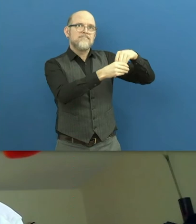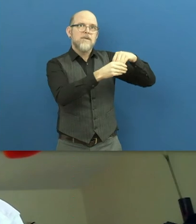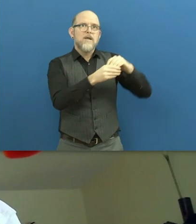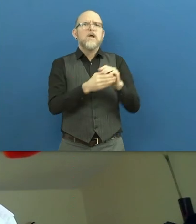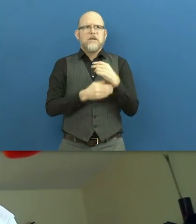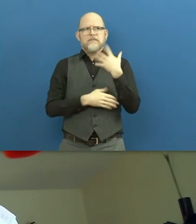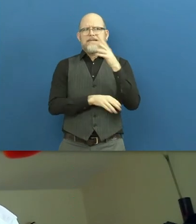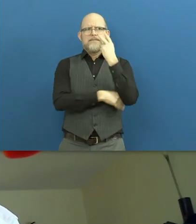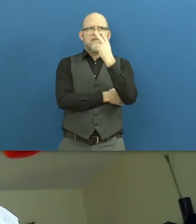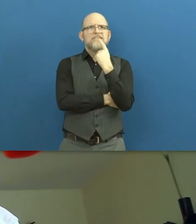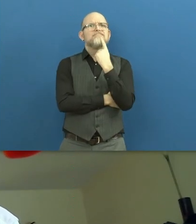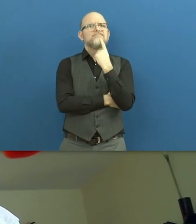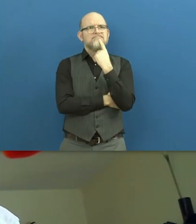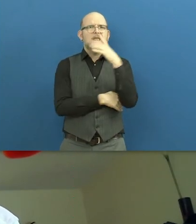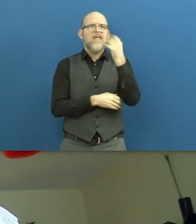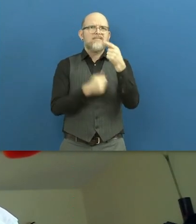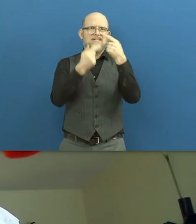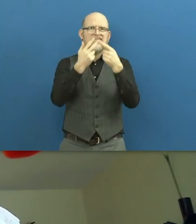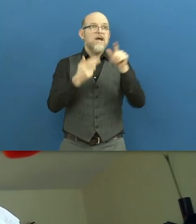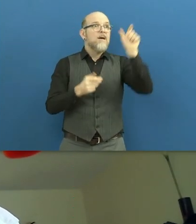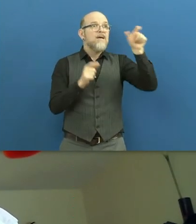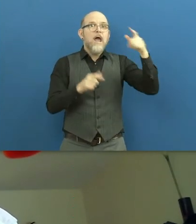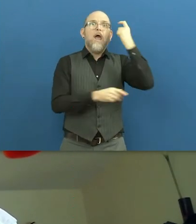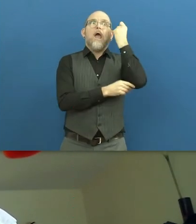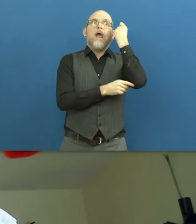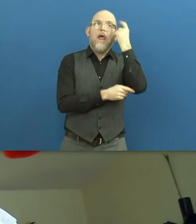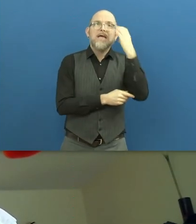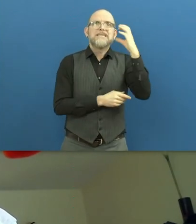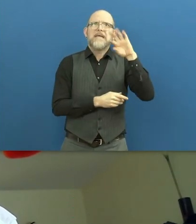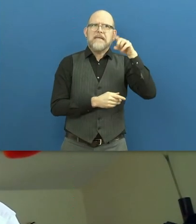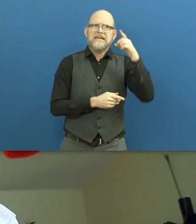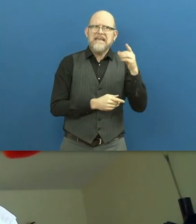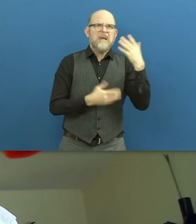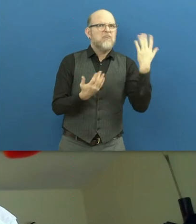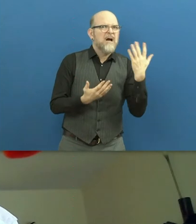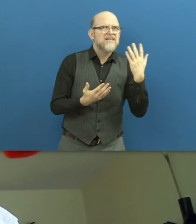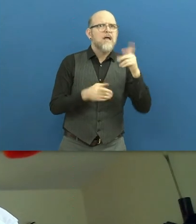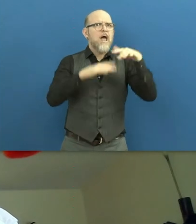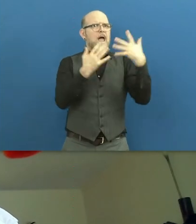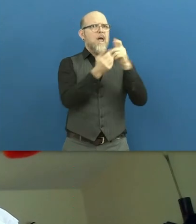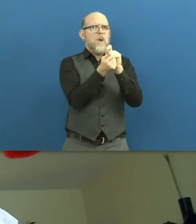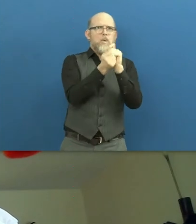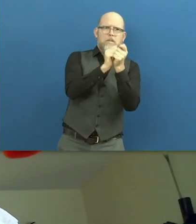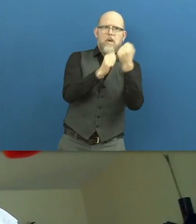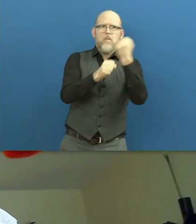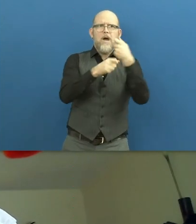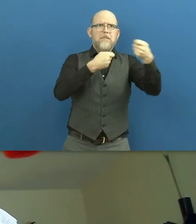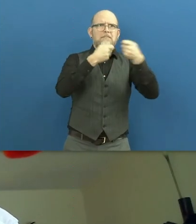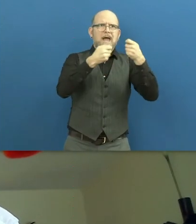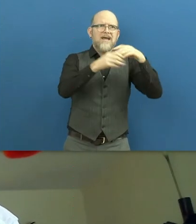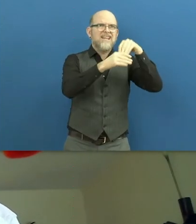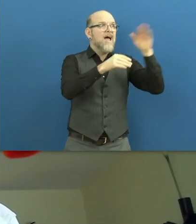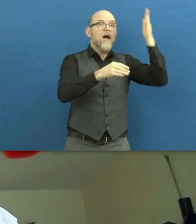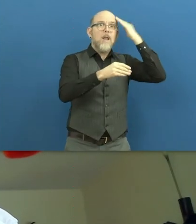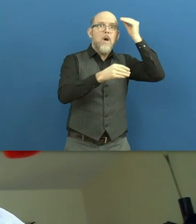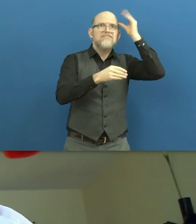noticed that there is still very limited understanding of the principles of the CRPD and how they translate into formal label markets.